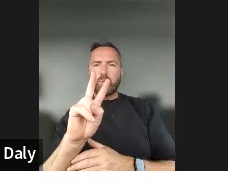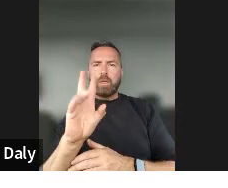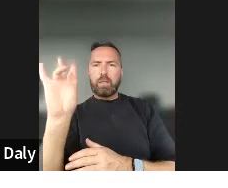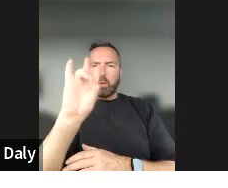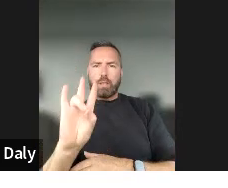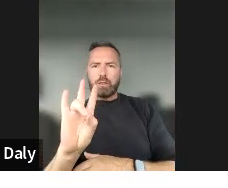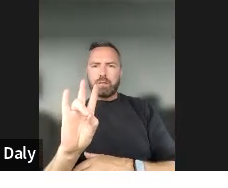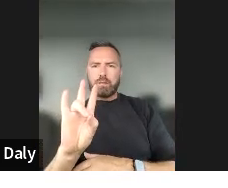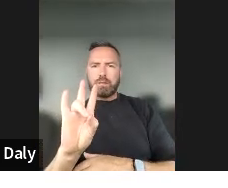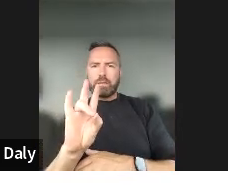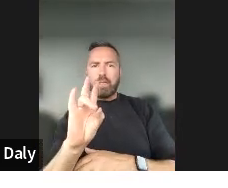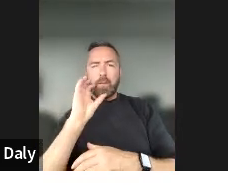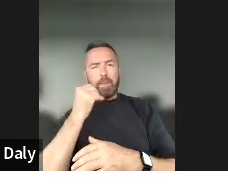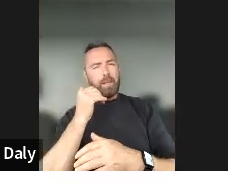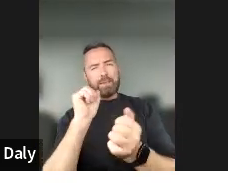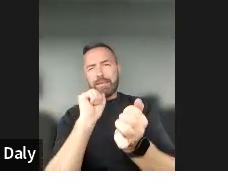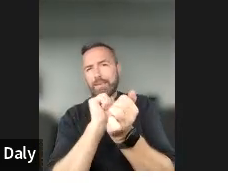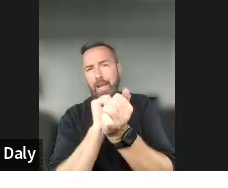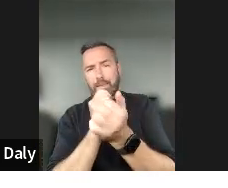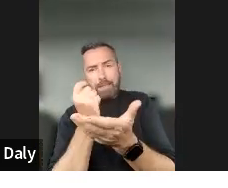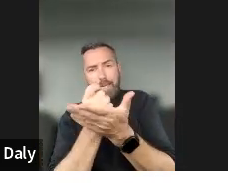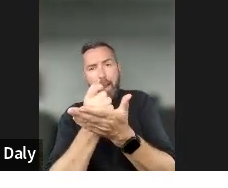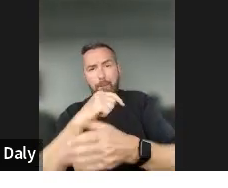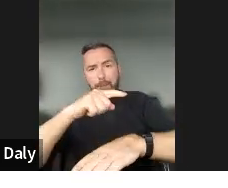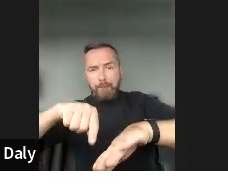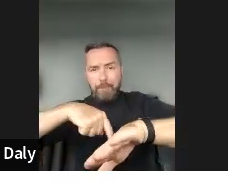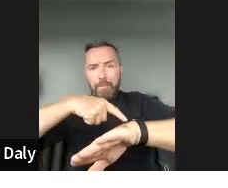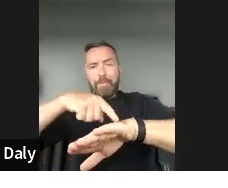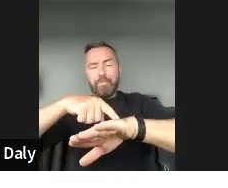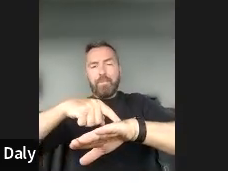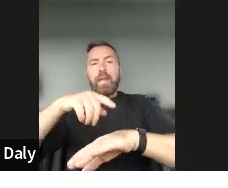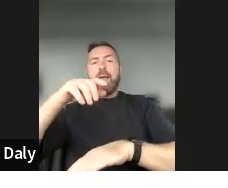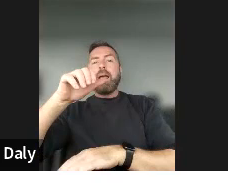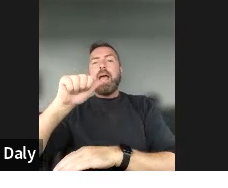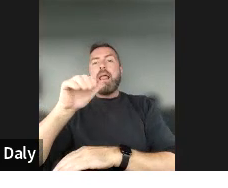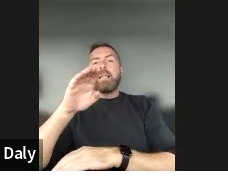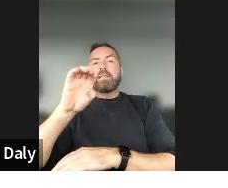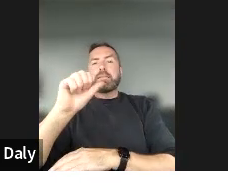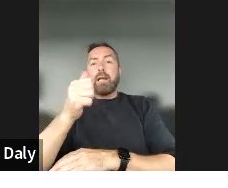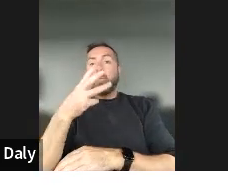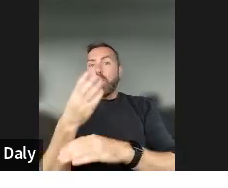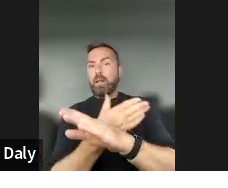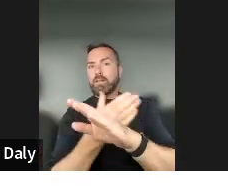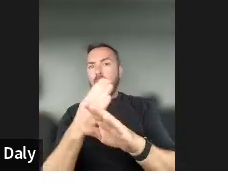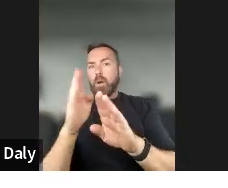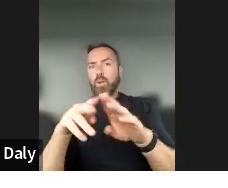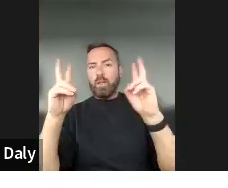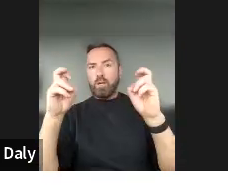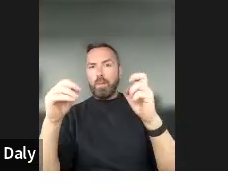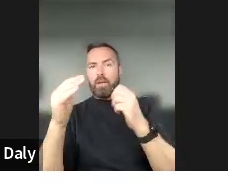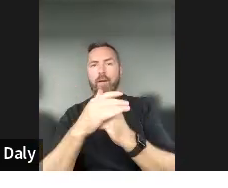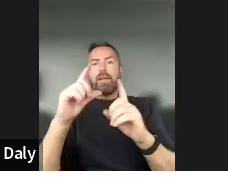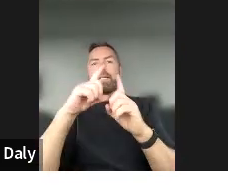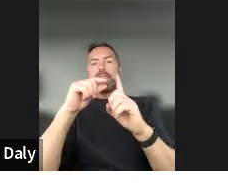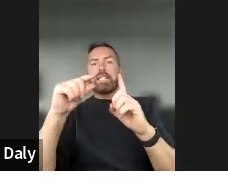tight schedule of the event and i think having said that elisa let's begin with the topic of digital democracy and